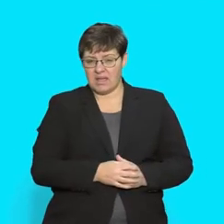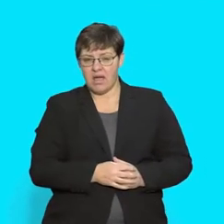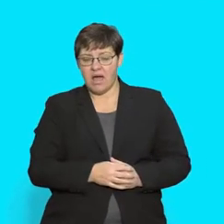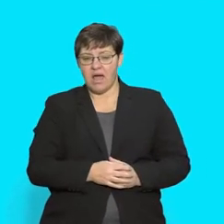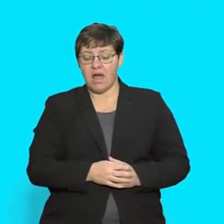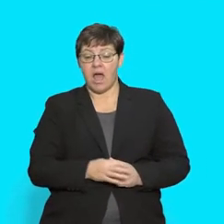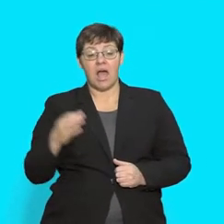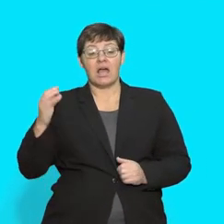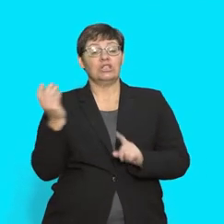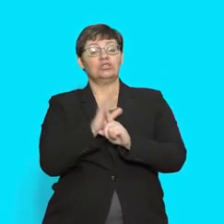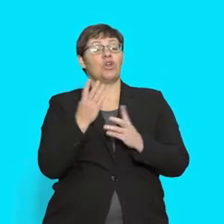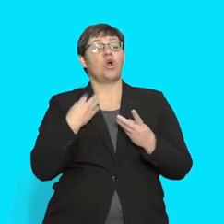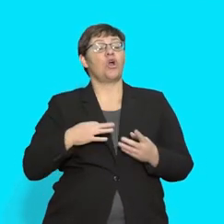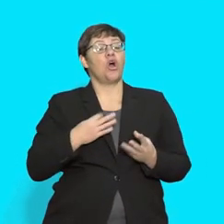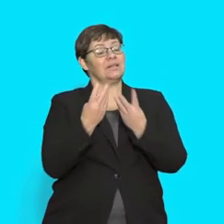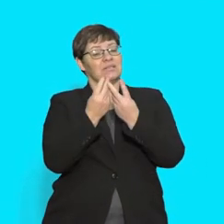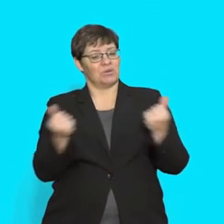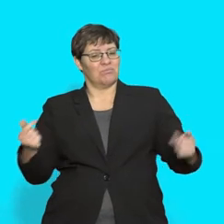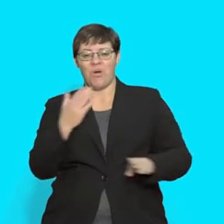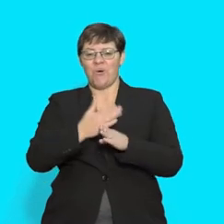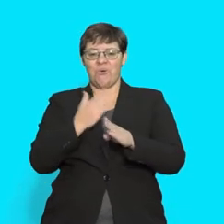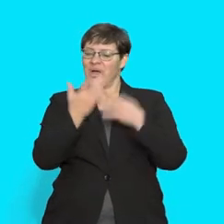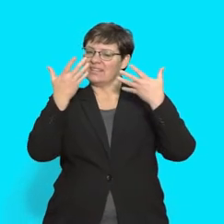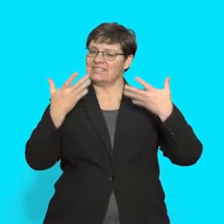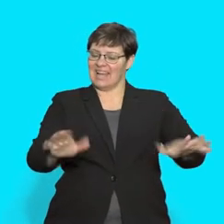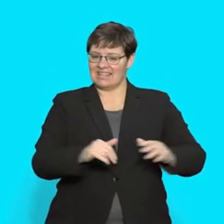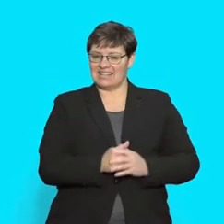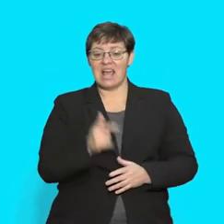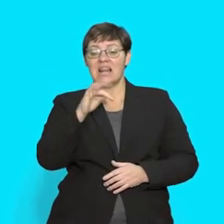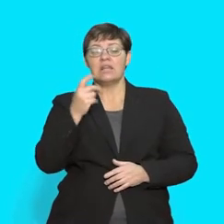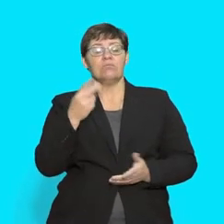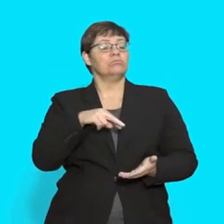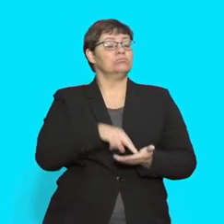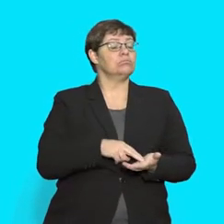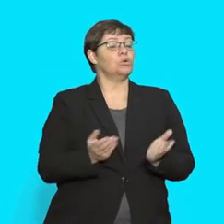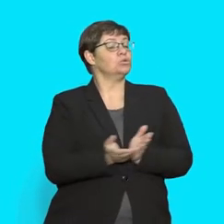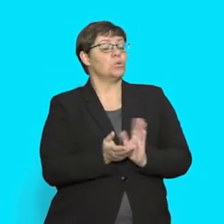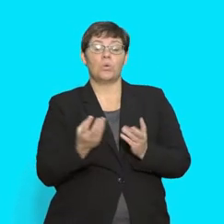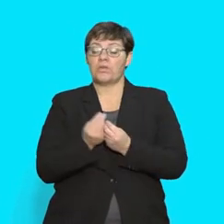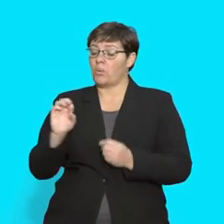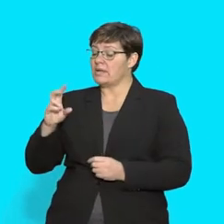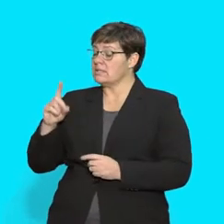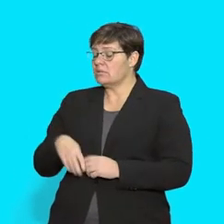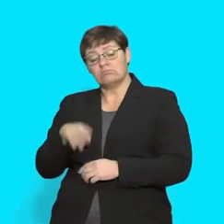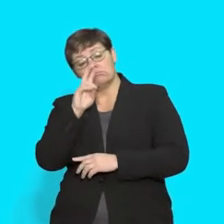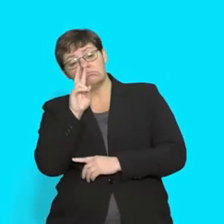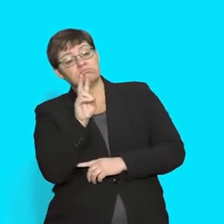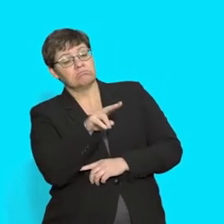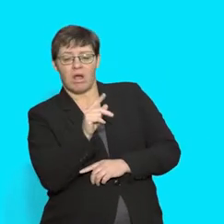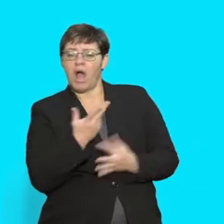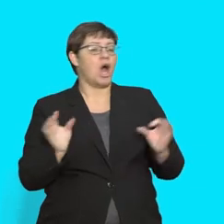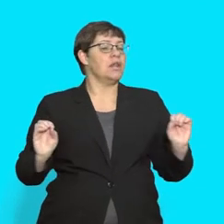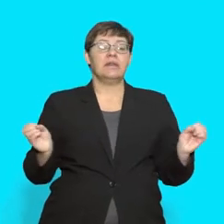disappeared. Her work was done. Lindy stood inside the school grounds with Wendy, watching and looking as though